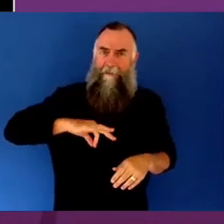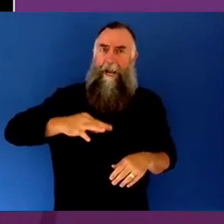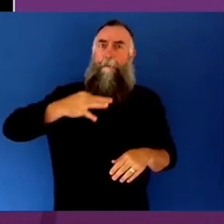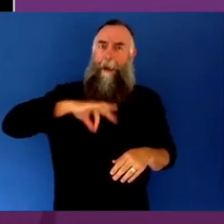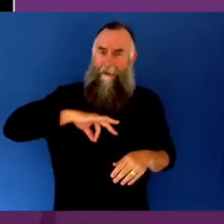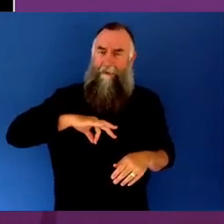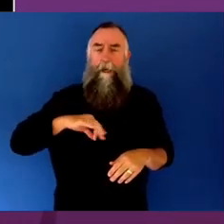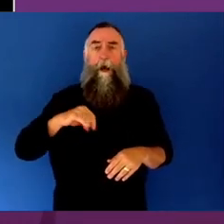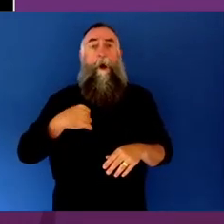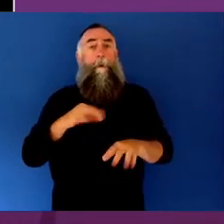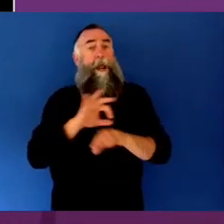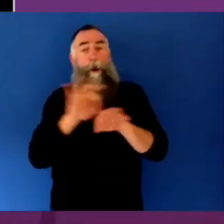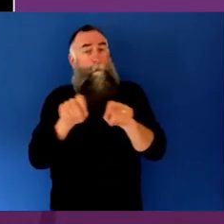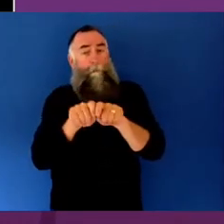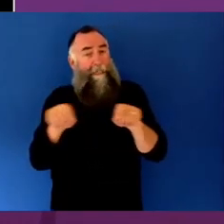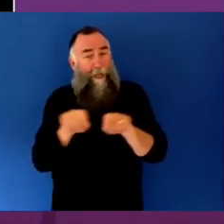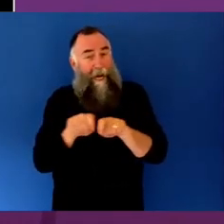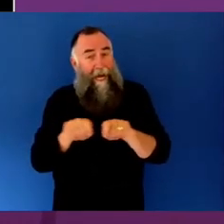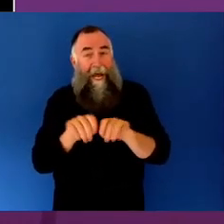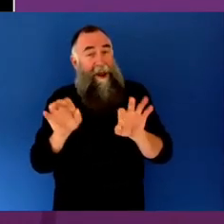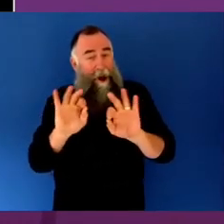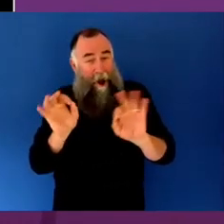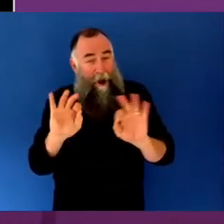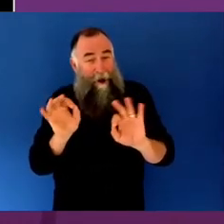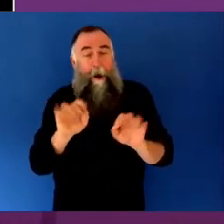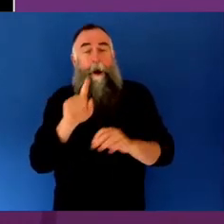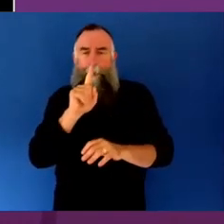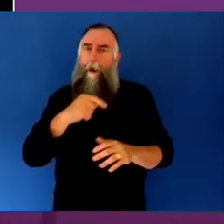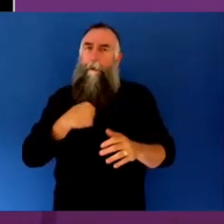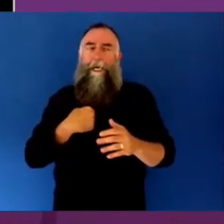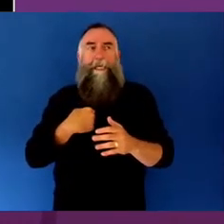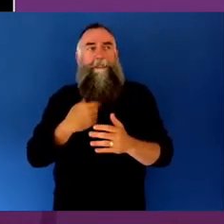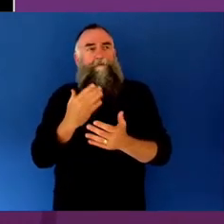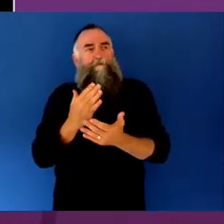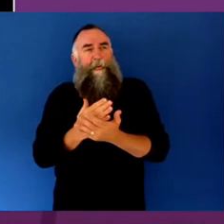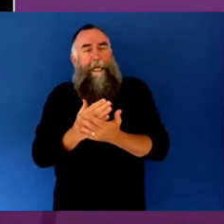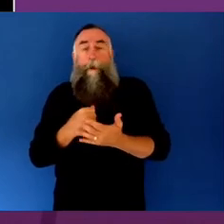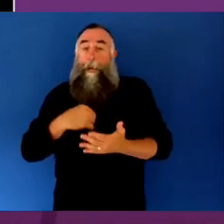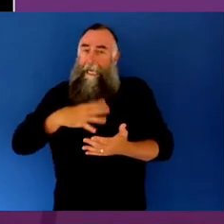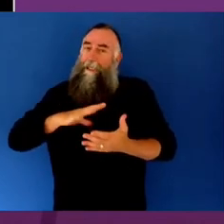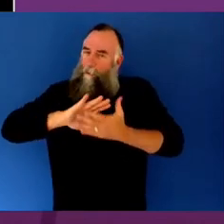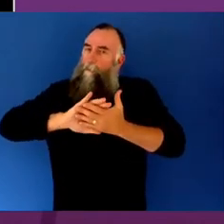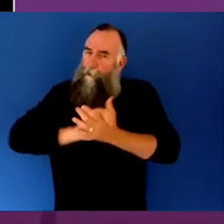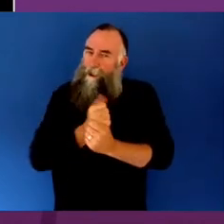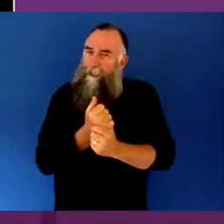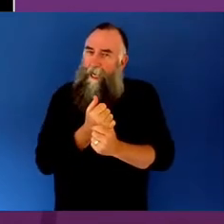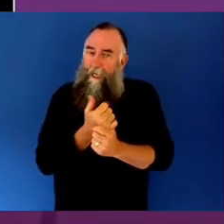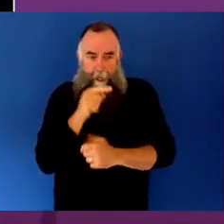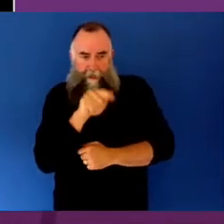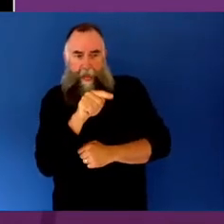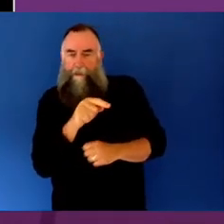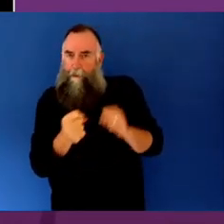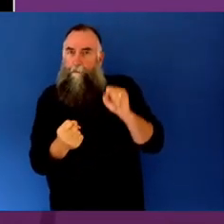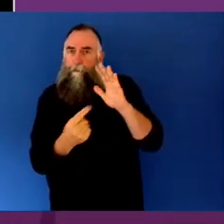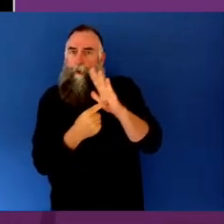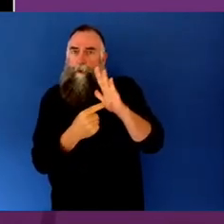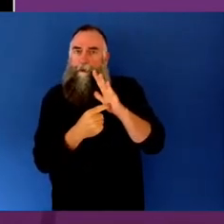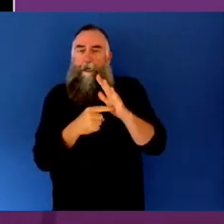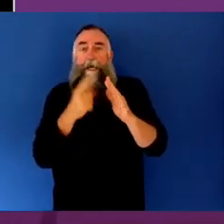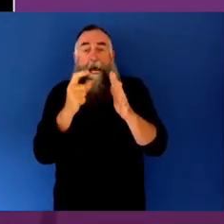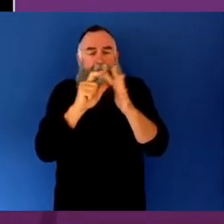we're not appreciating that it really matters, but with our increasing sophistication around data analytics